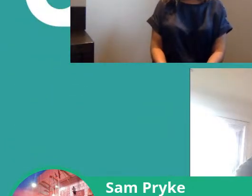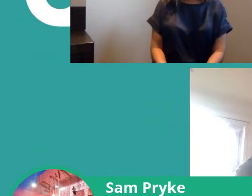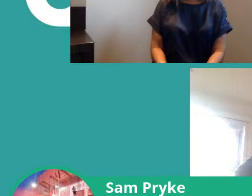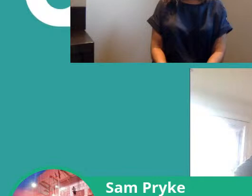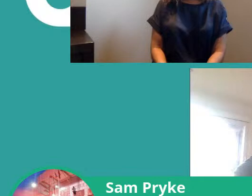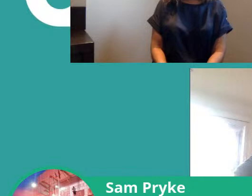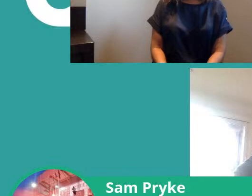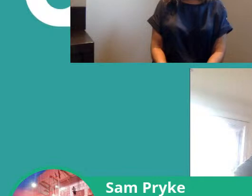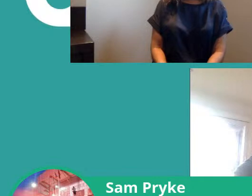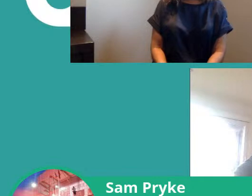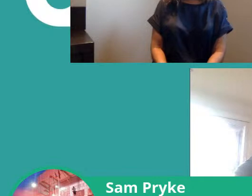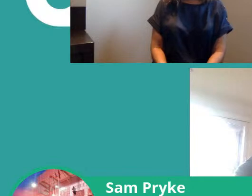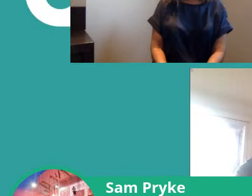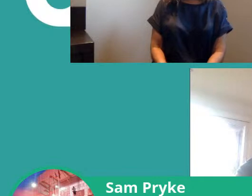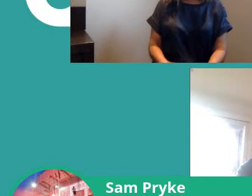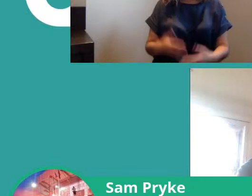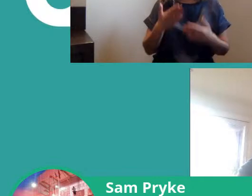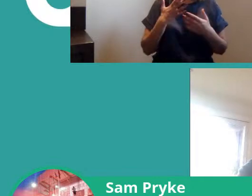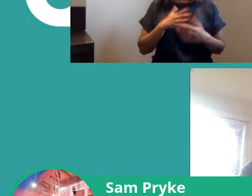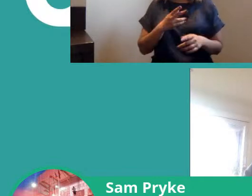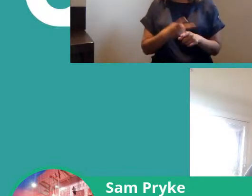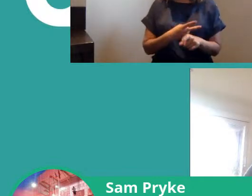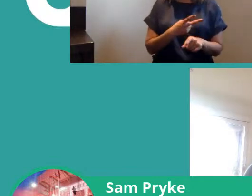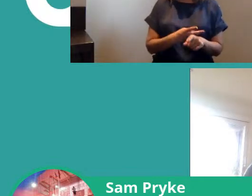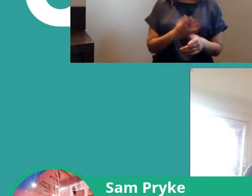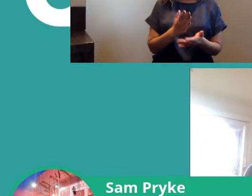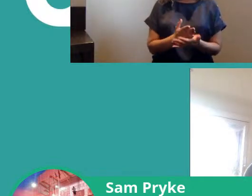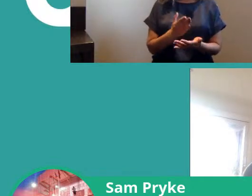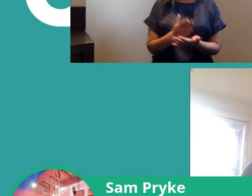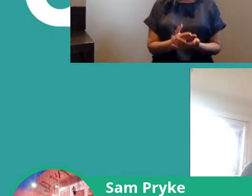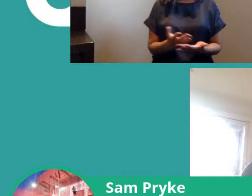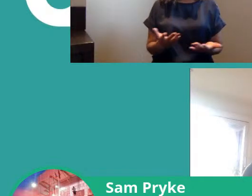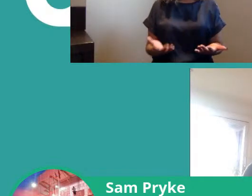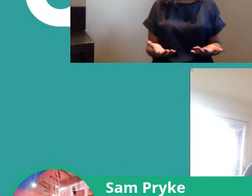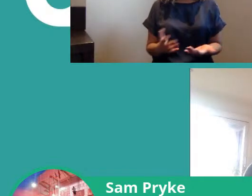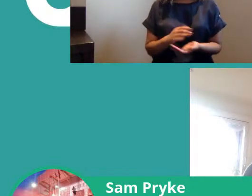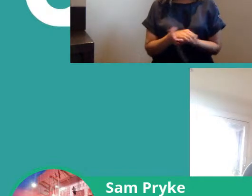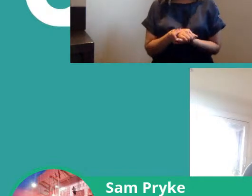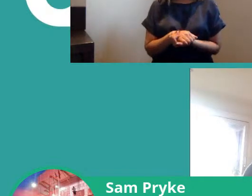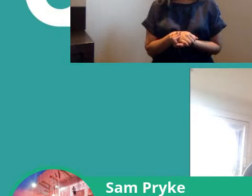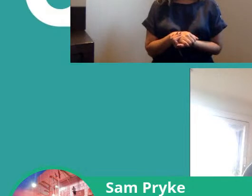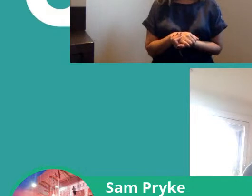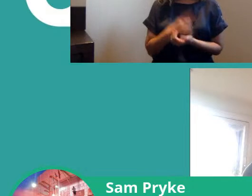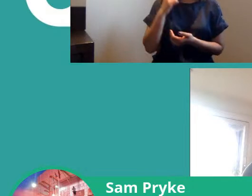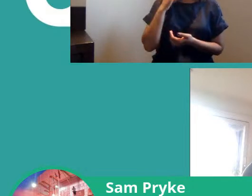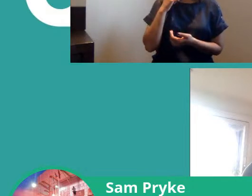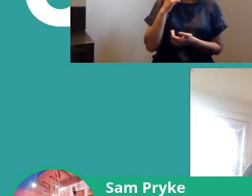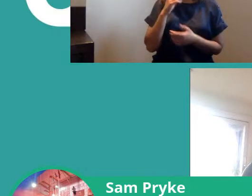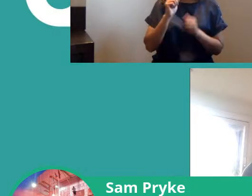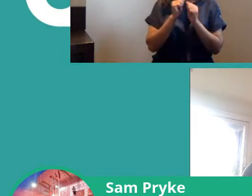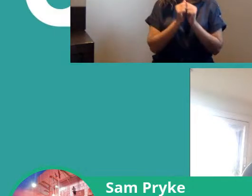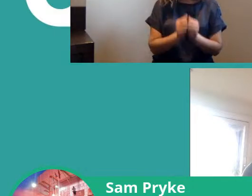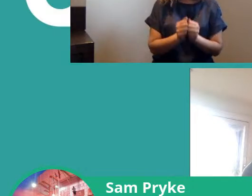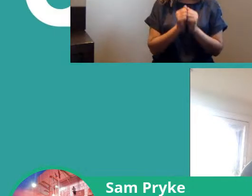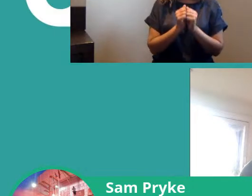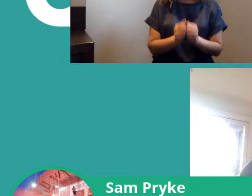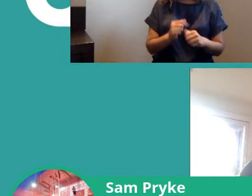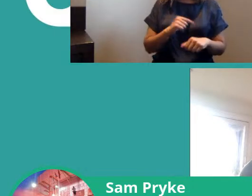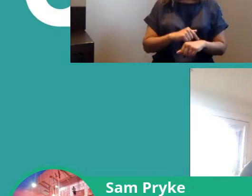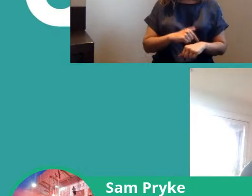so I just want to echo what you have said Janet and what Tom said as well I think the investment in time is